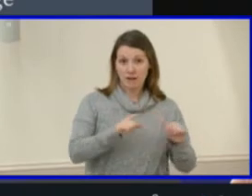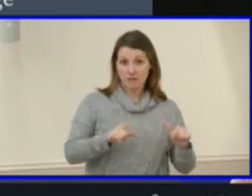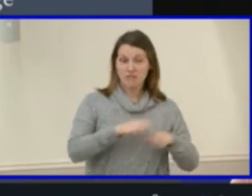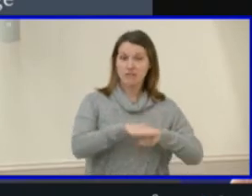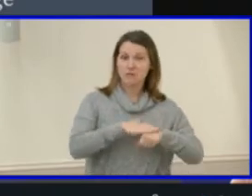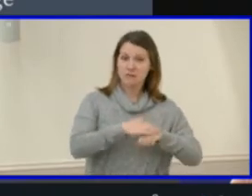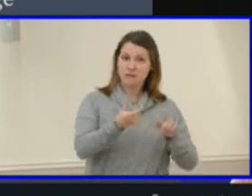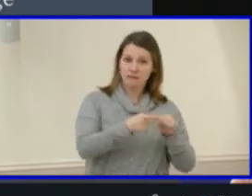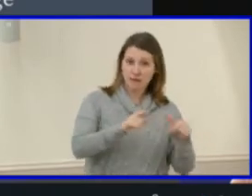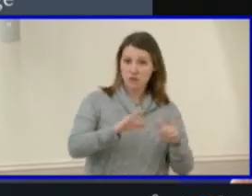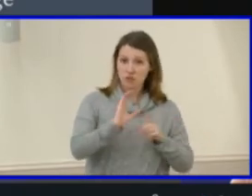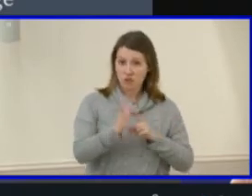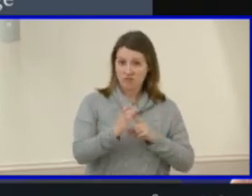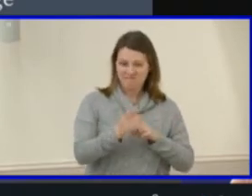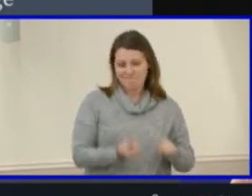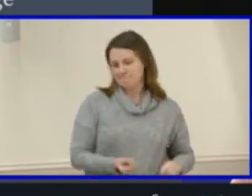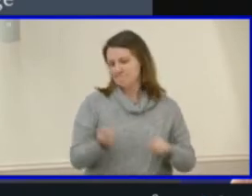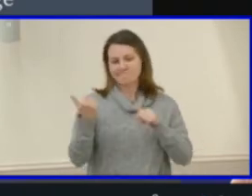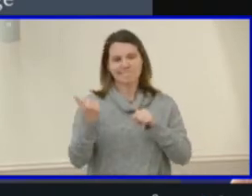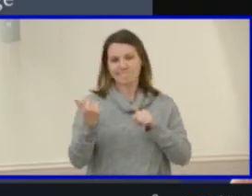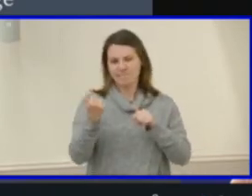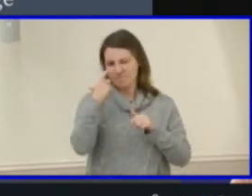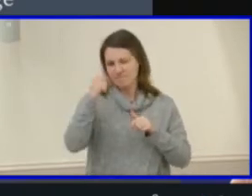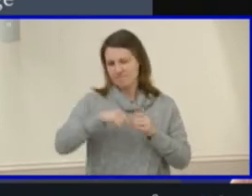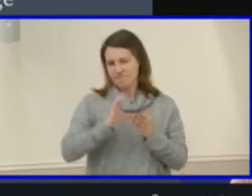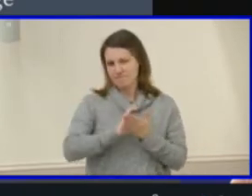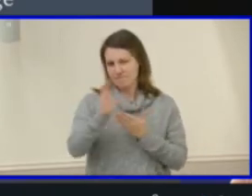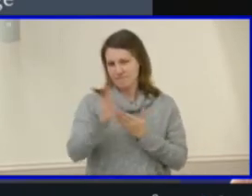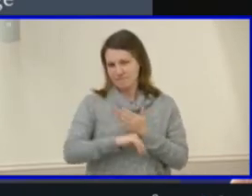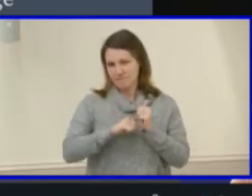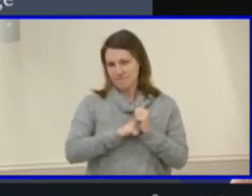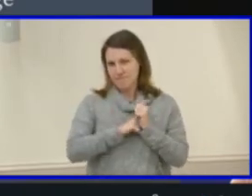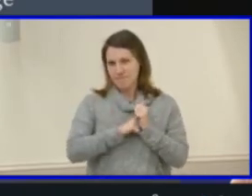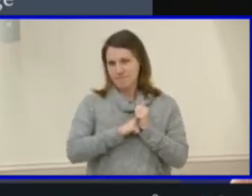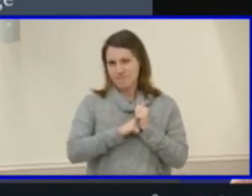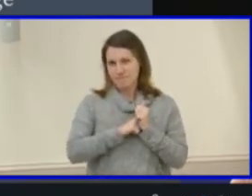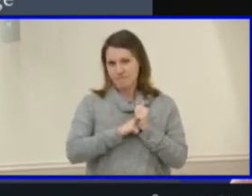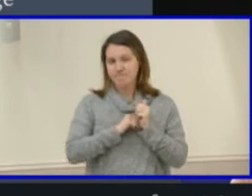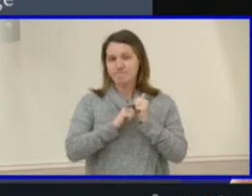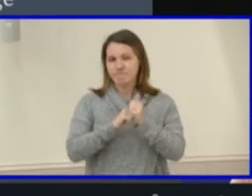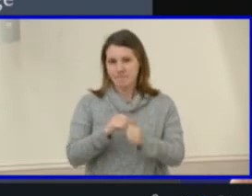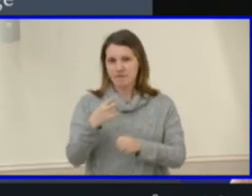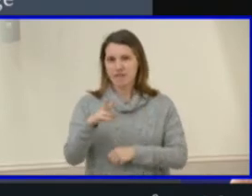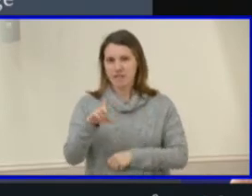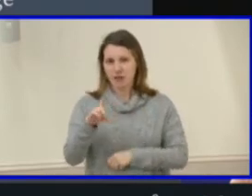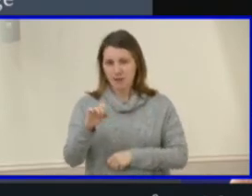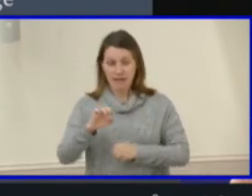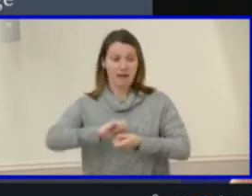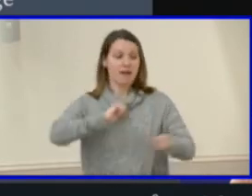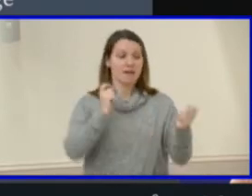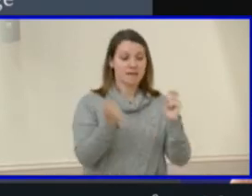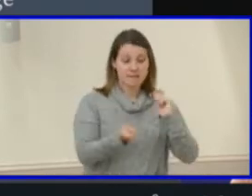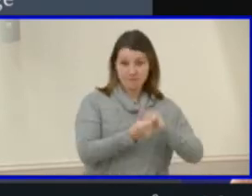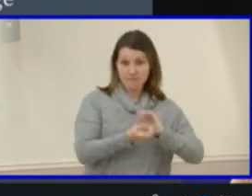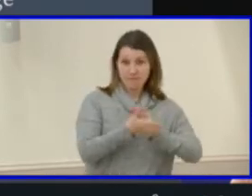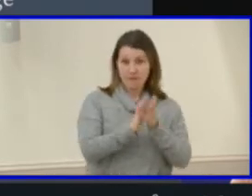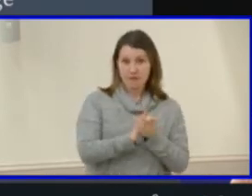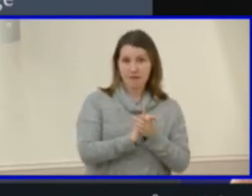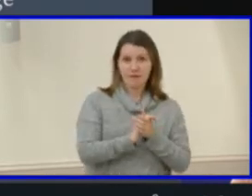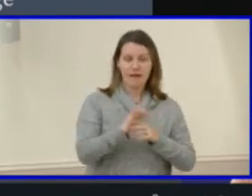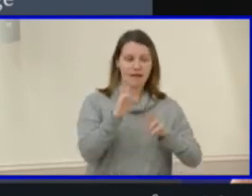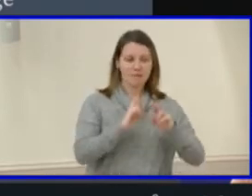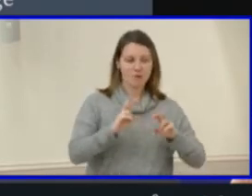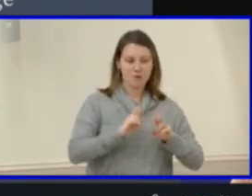and cultures was removed as a result of this curriculum being integrated into exploratory languages and culture six. And